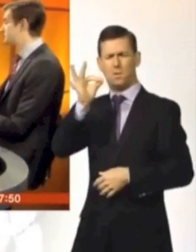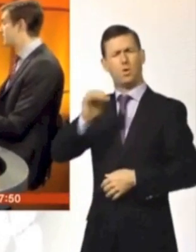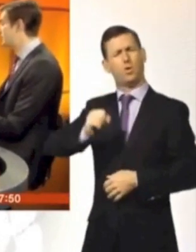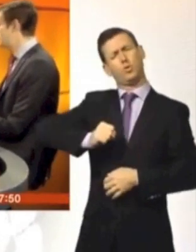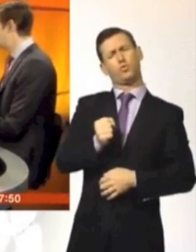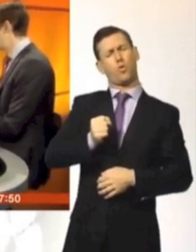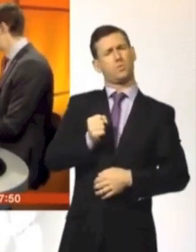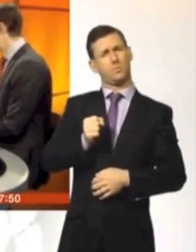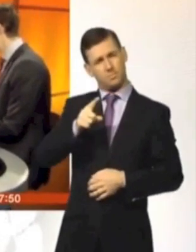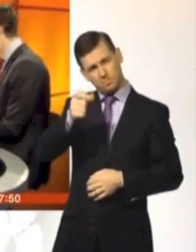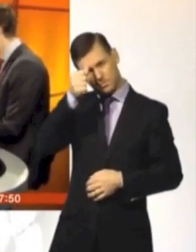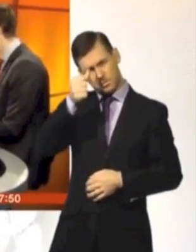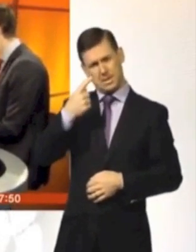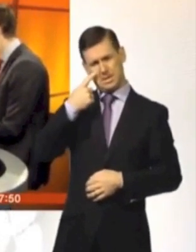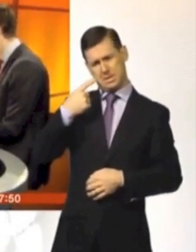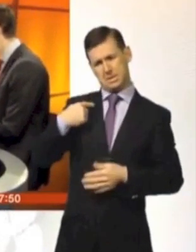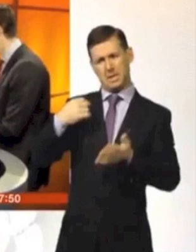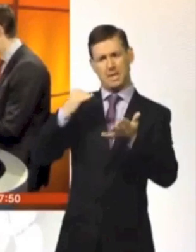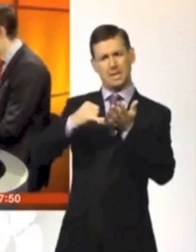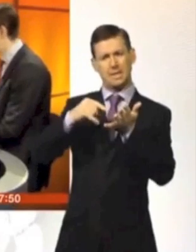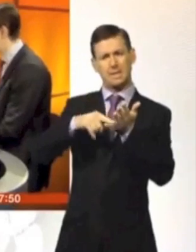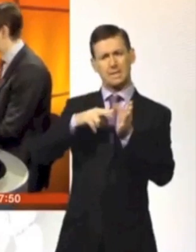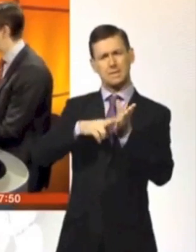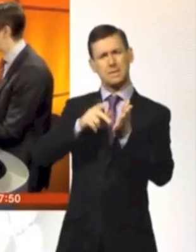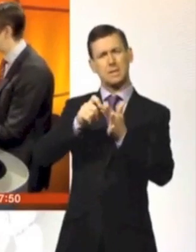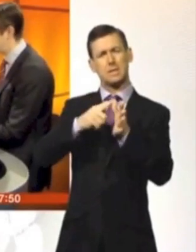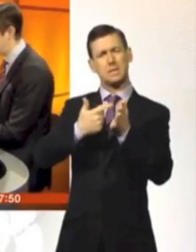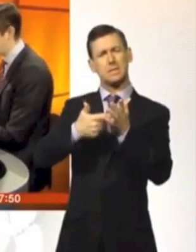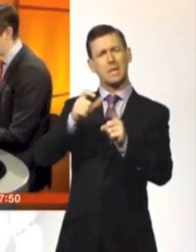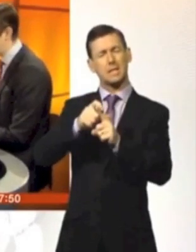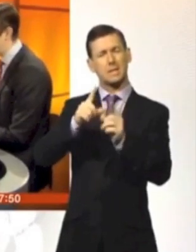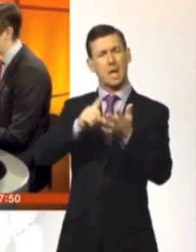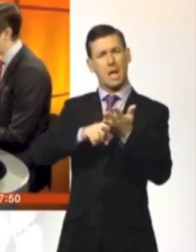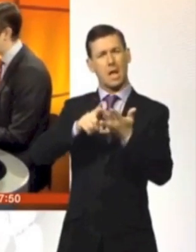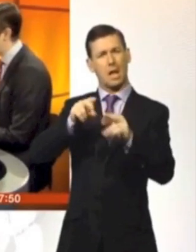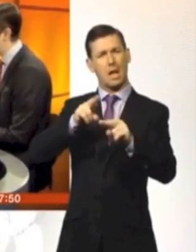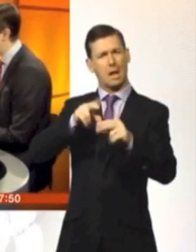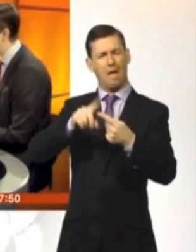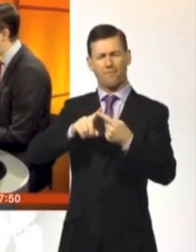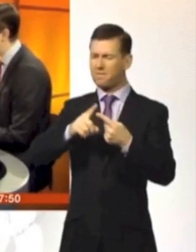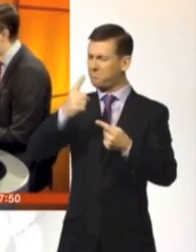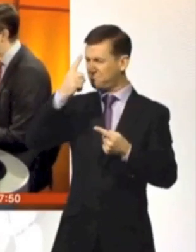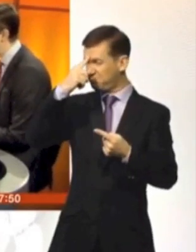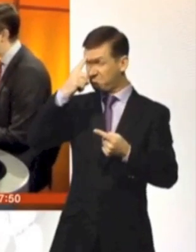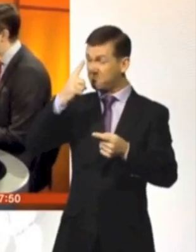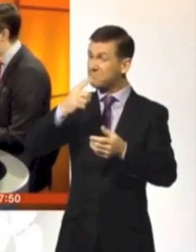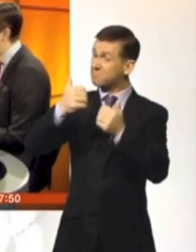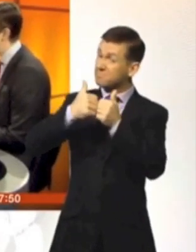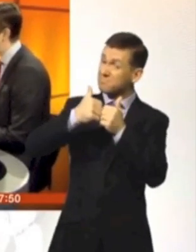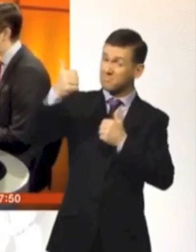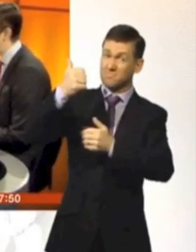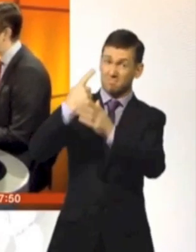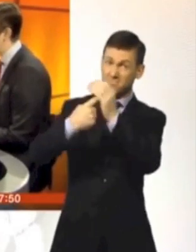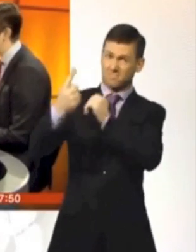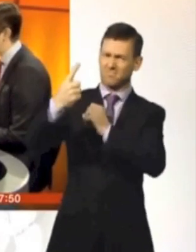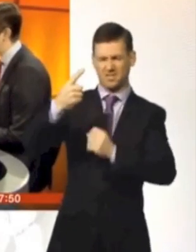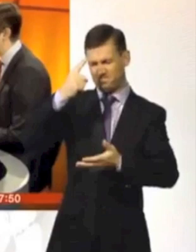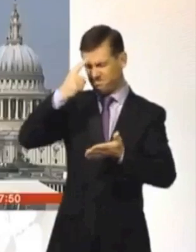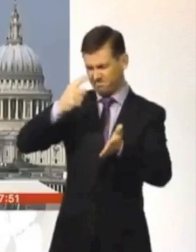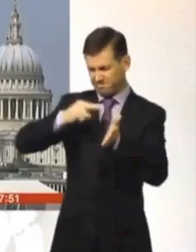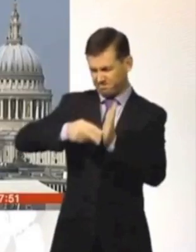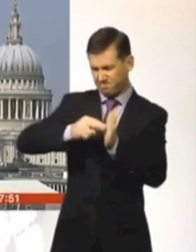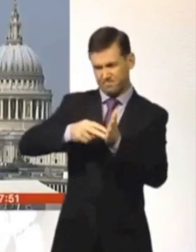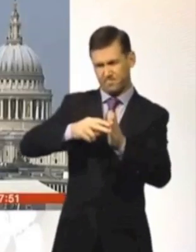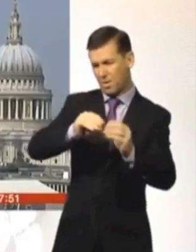business to say it was preparing for contingency plans if there was a yes vote in the referendum. Have you got plans in place?